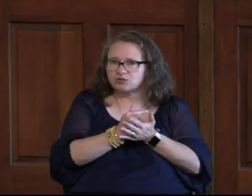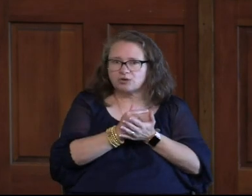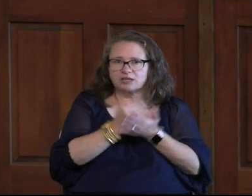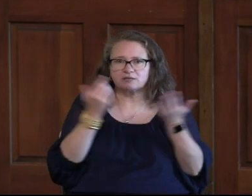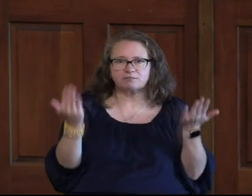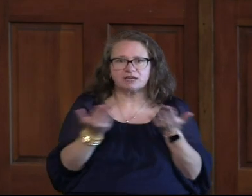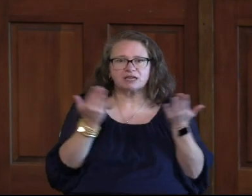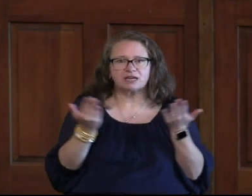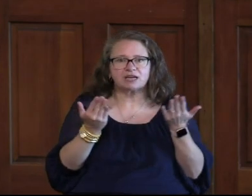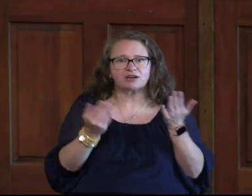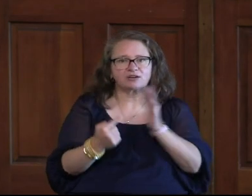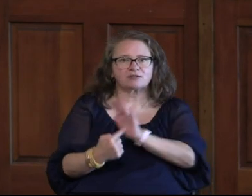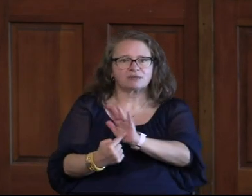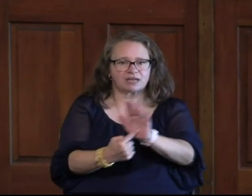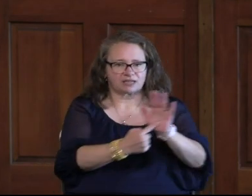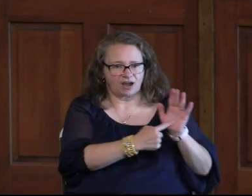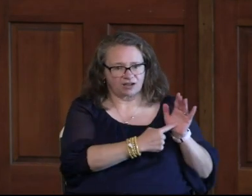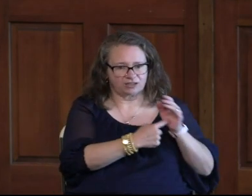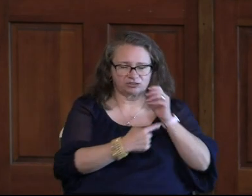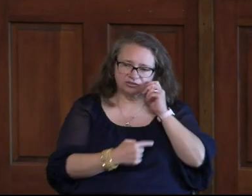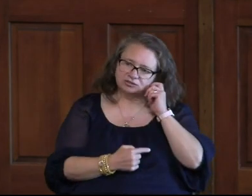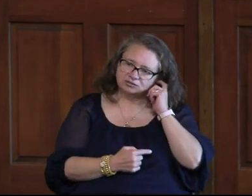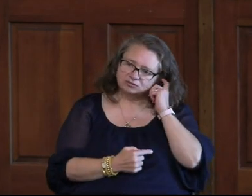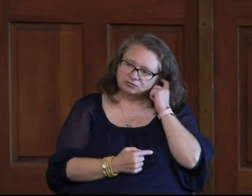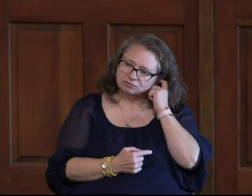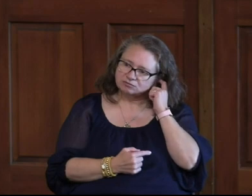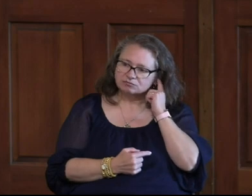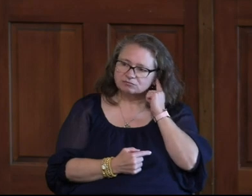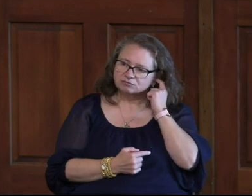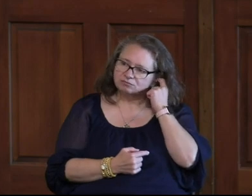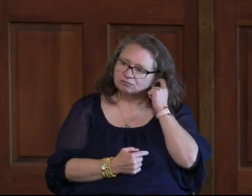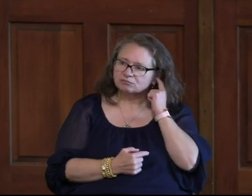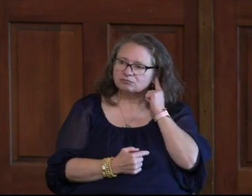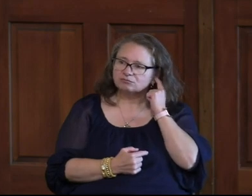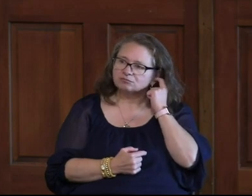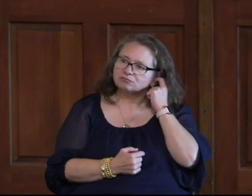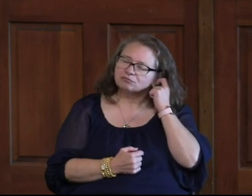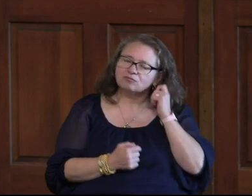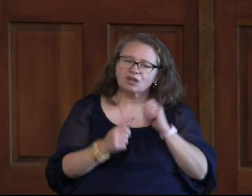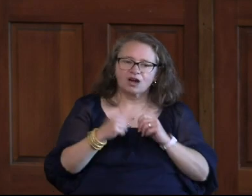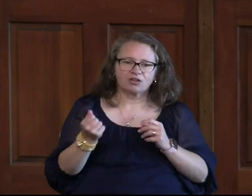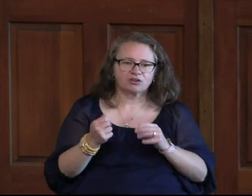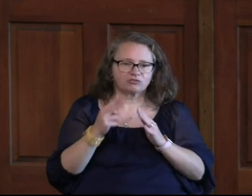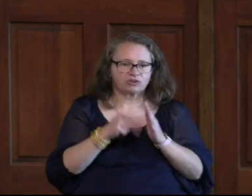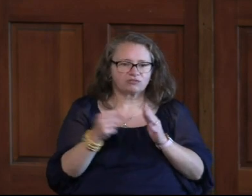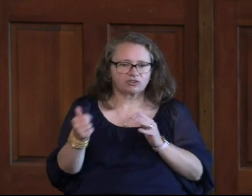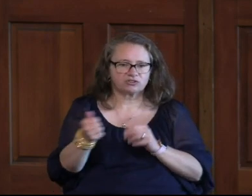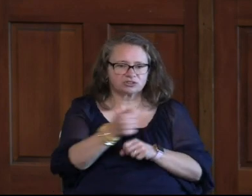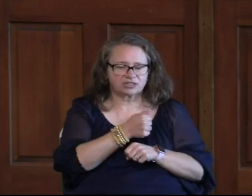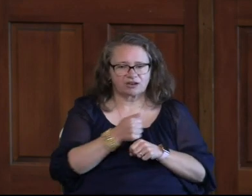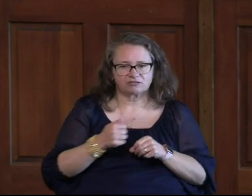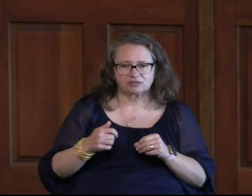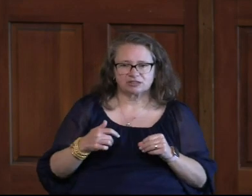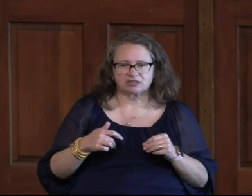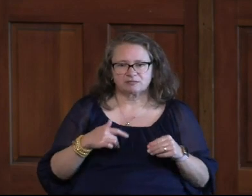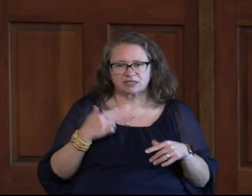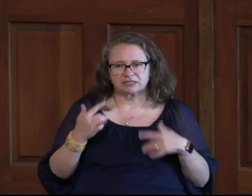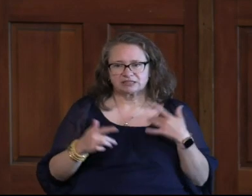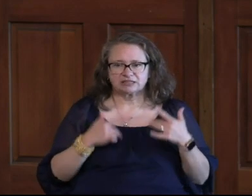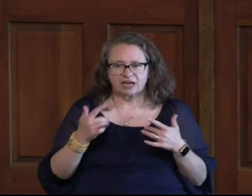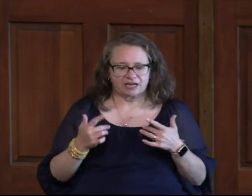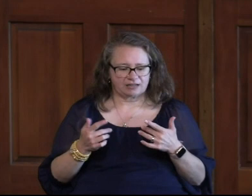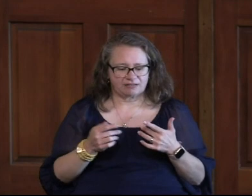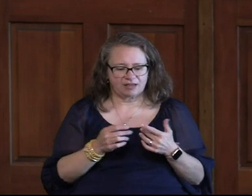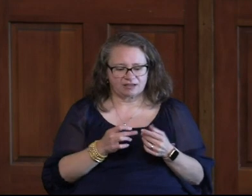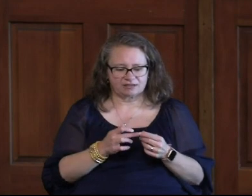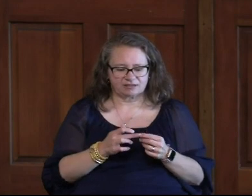present To be acknowledged Okay Alright Other things you can read For yourself Some exciting things Coming up